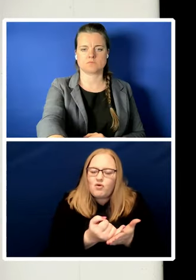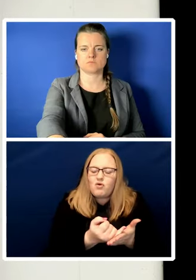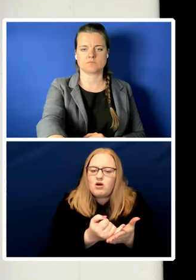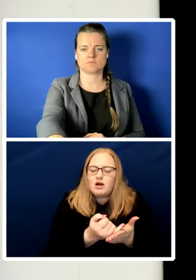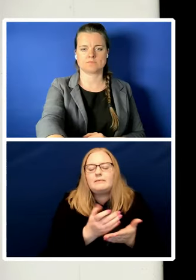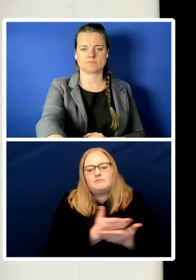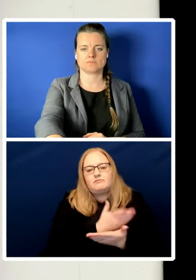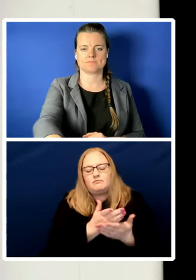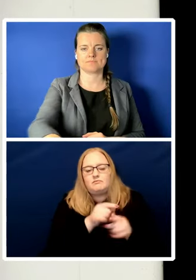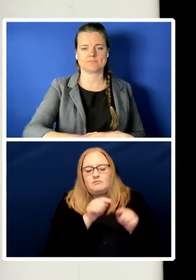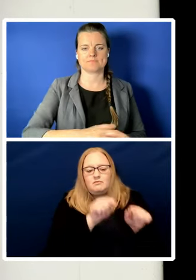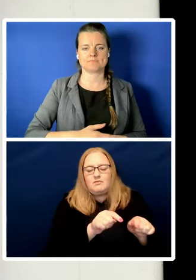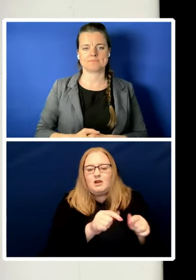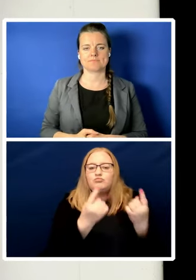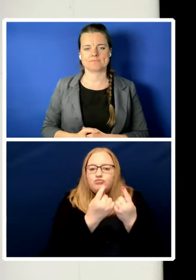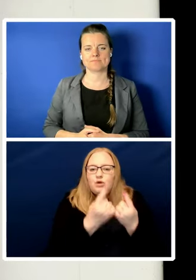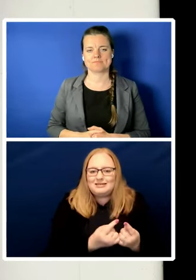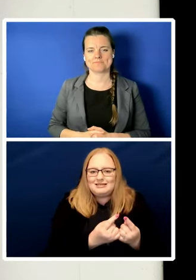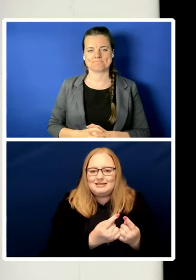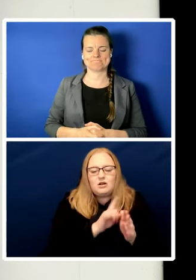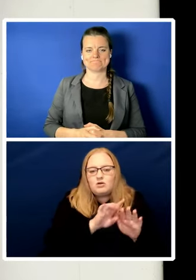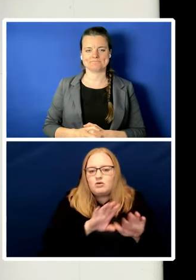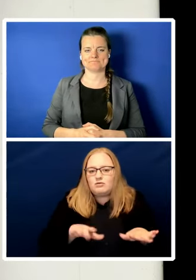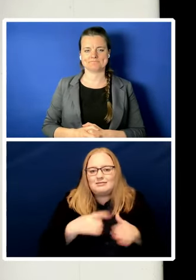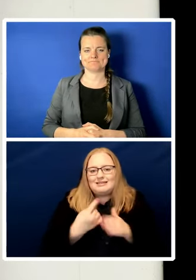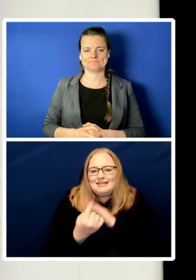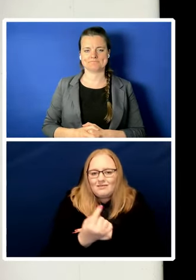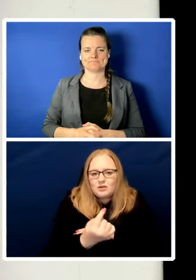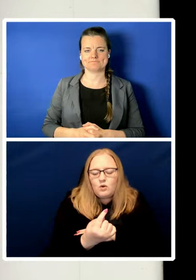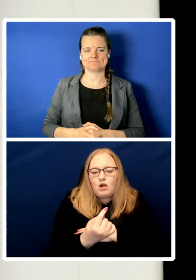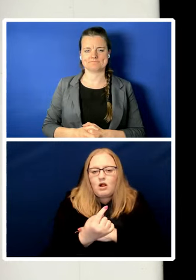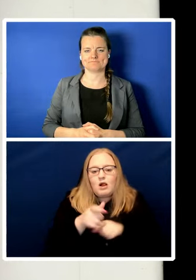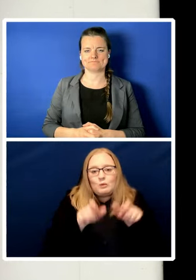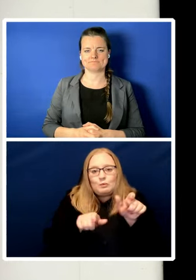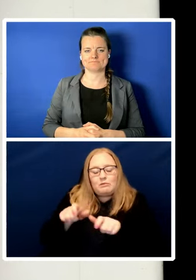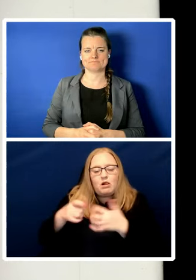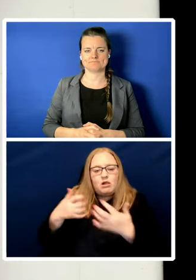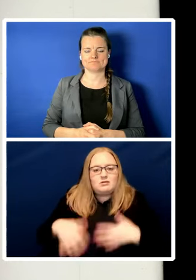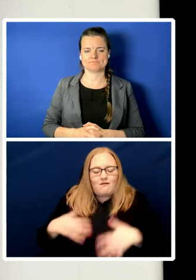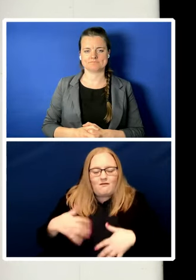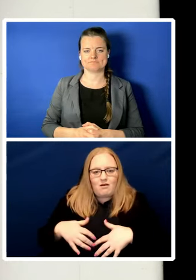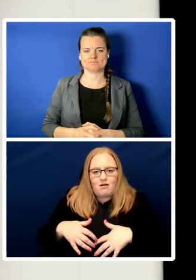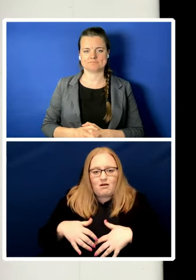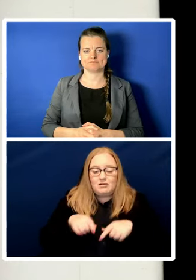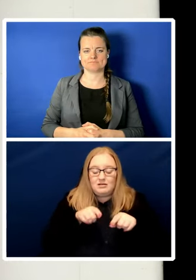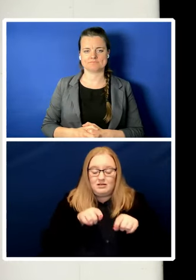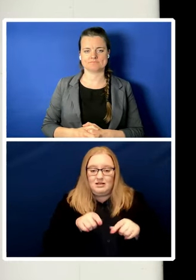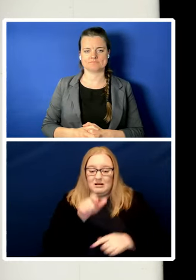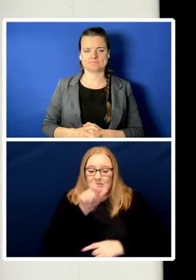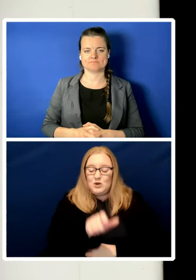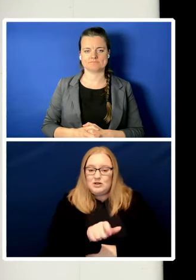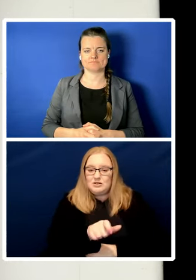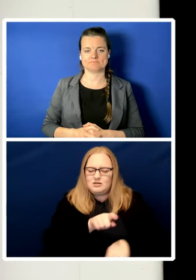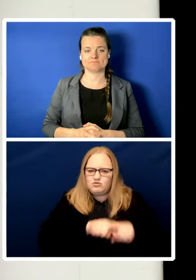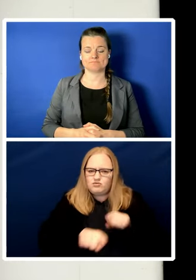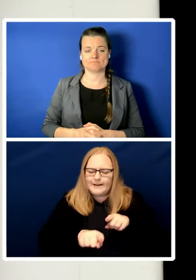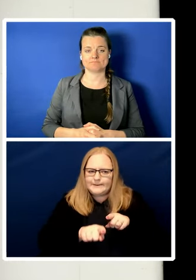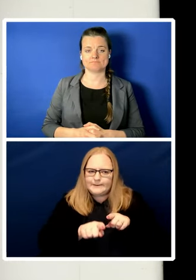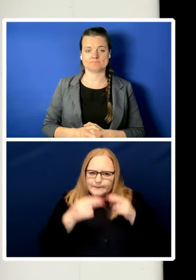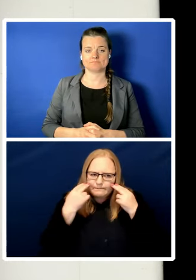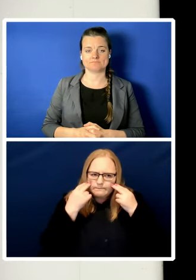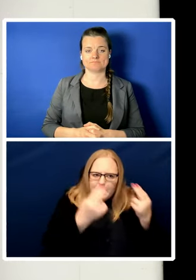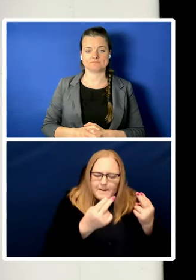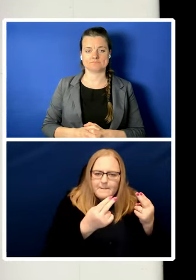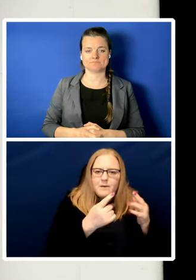taking the law into their own hands, the outlaw, however well-intentioned, has taken on a far greater